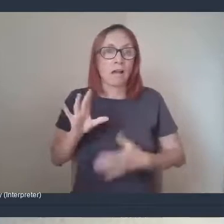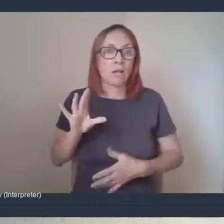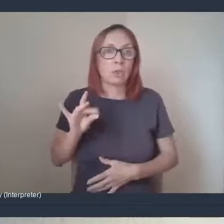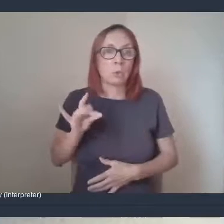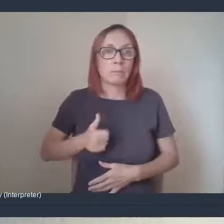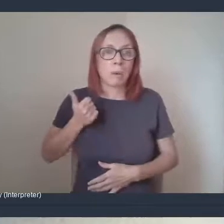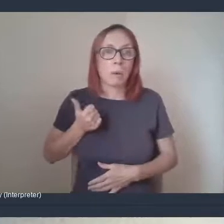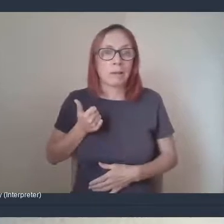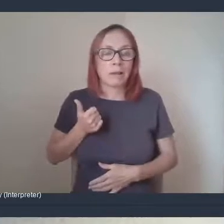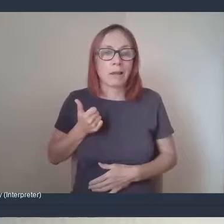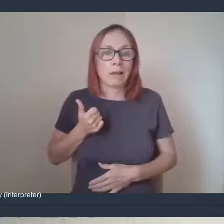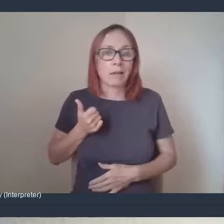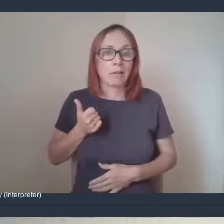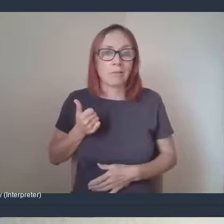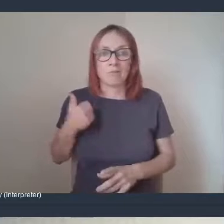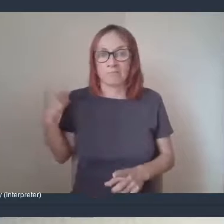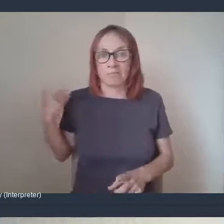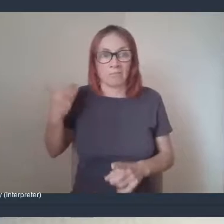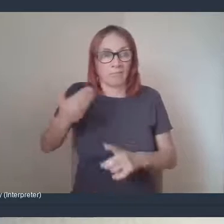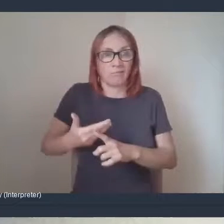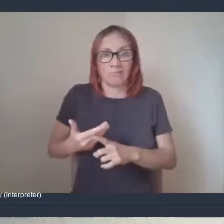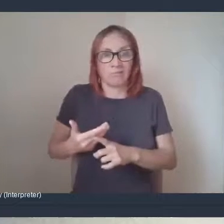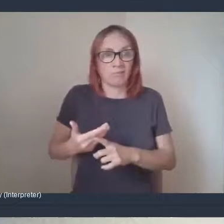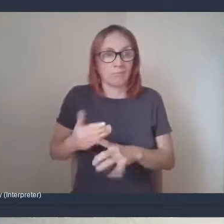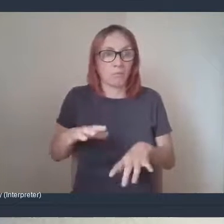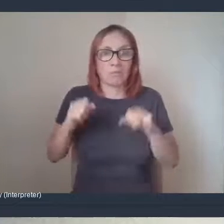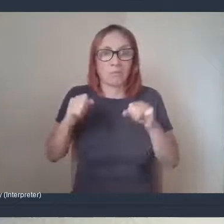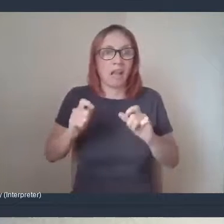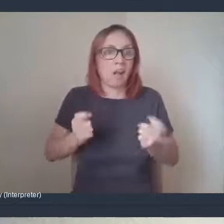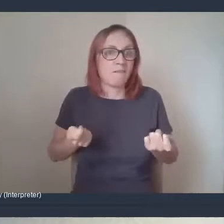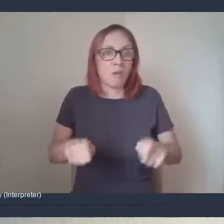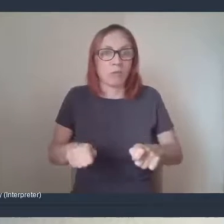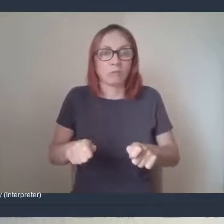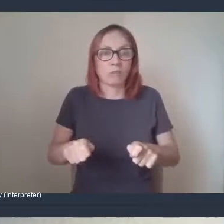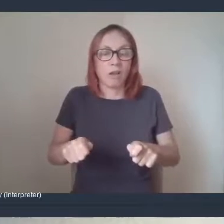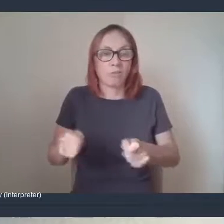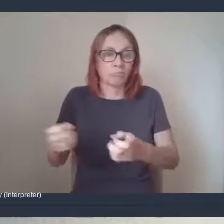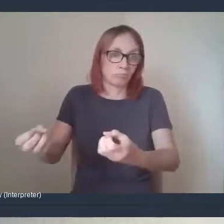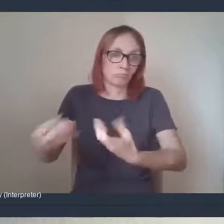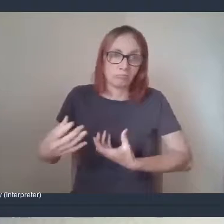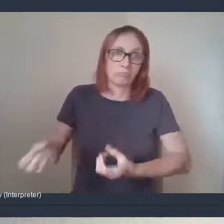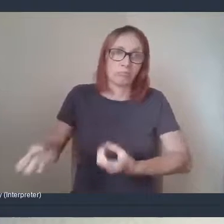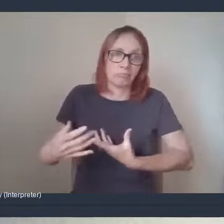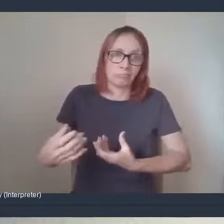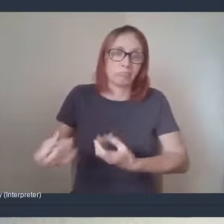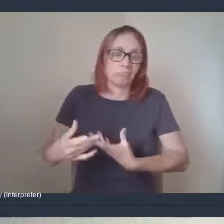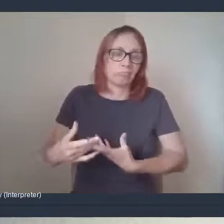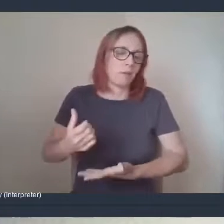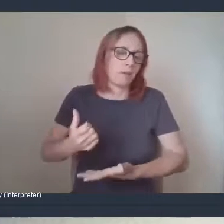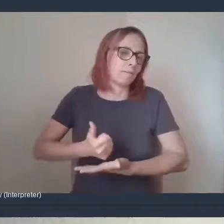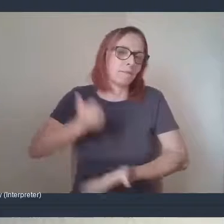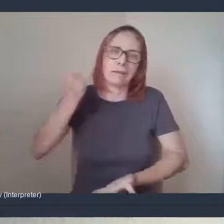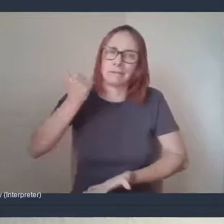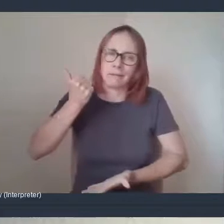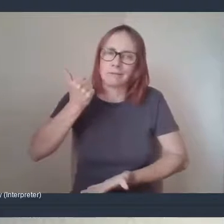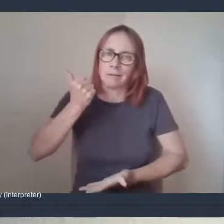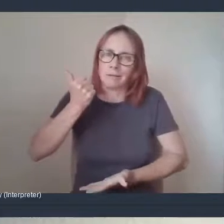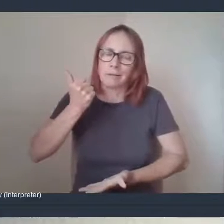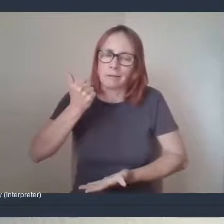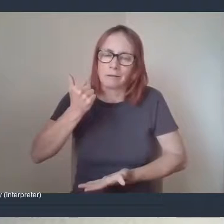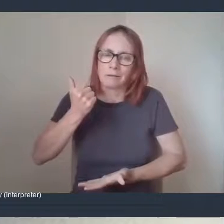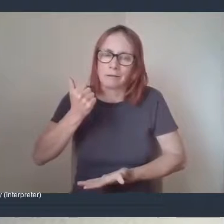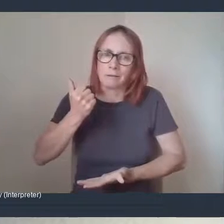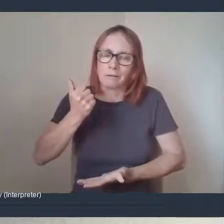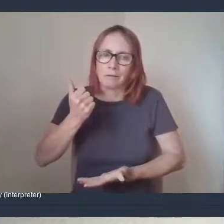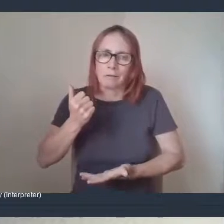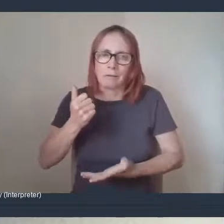from maybe about four weeks into starting up. They have been fantastic with the community pantry. They put us in contact with